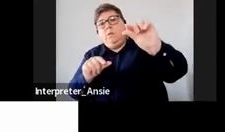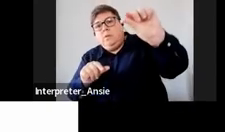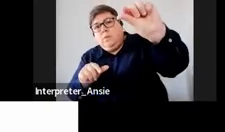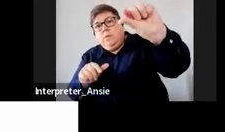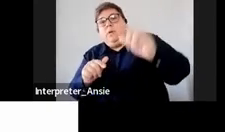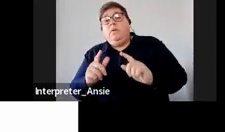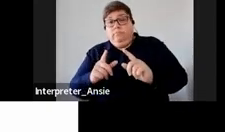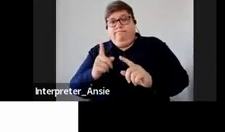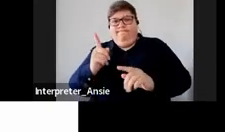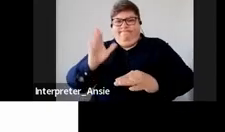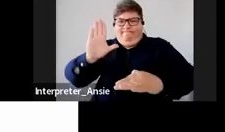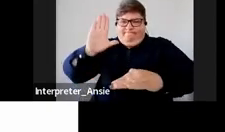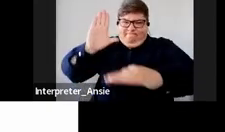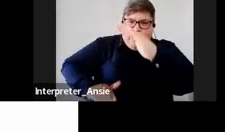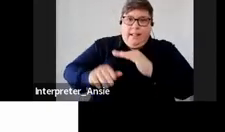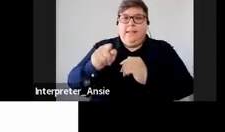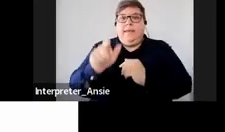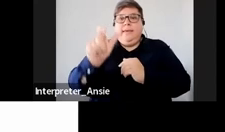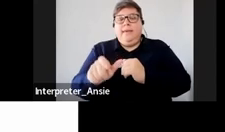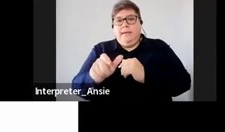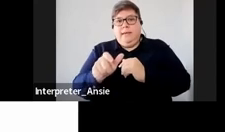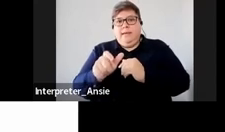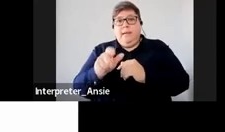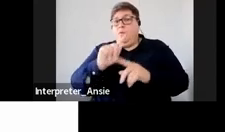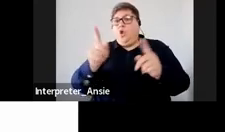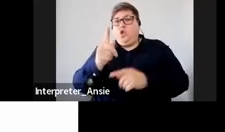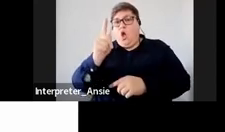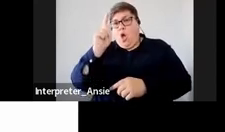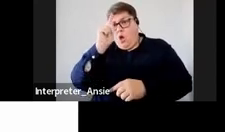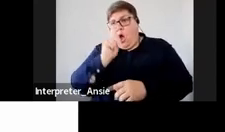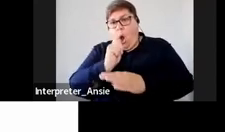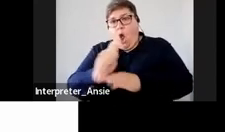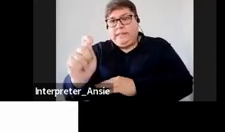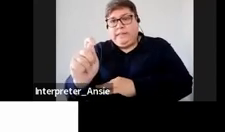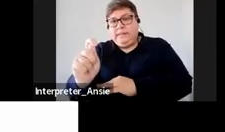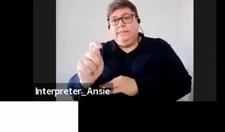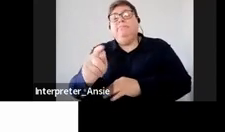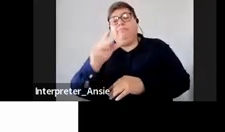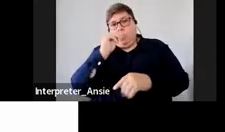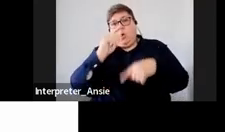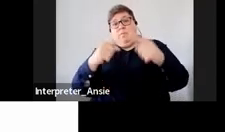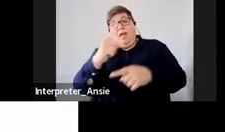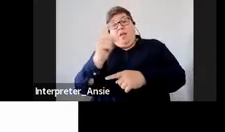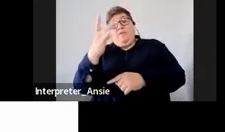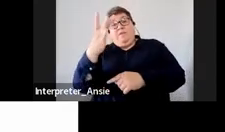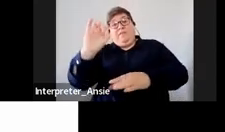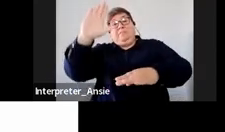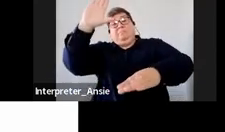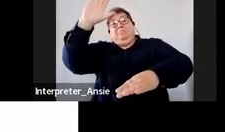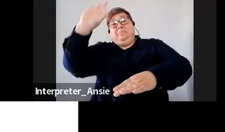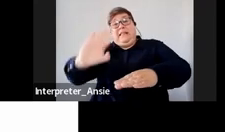by either not disclosing your income then we're talking about 150% penalty then